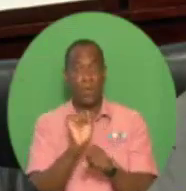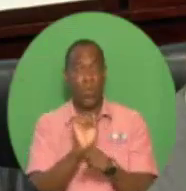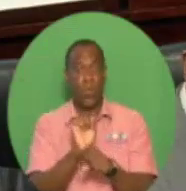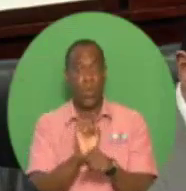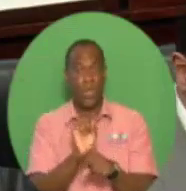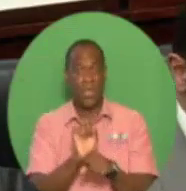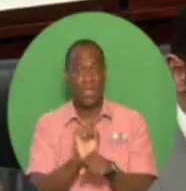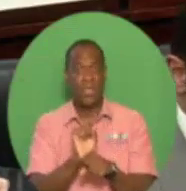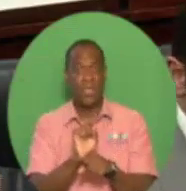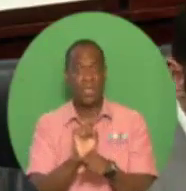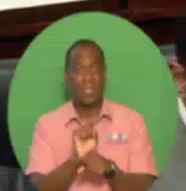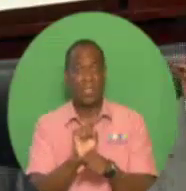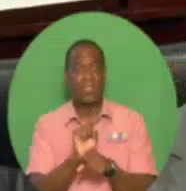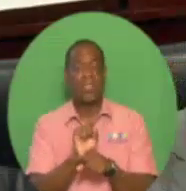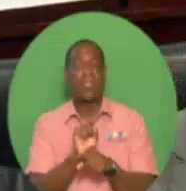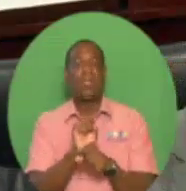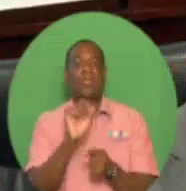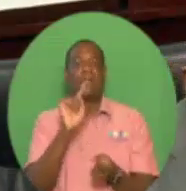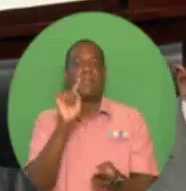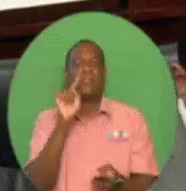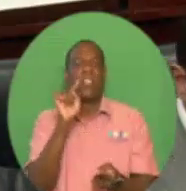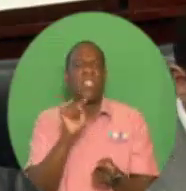over the last three years.